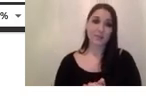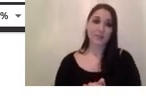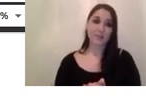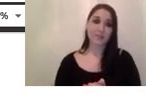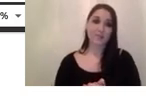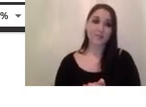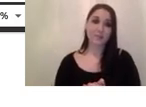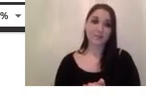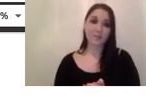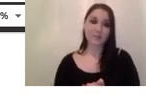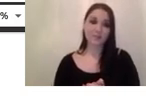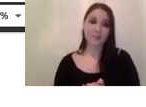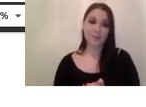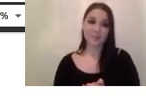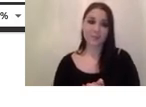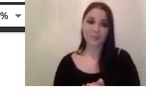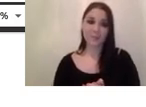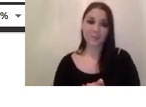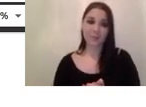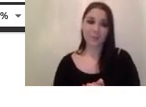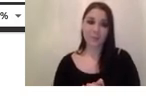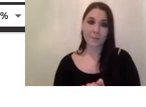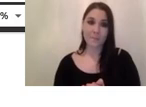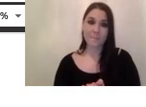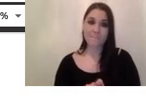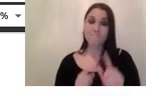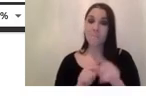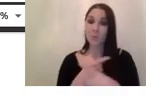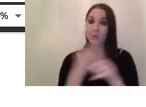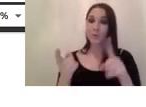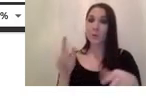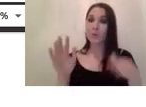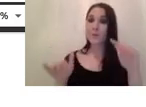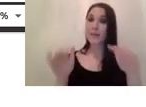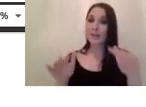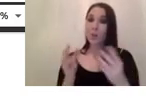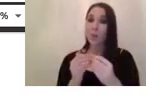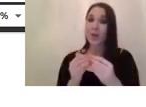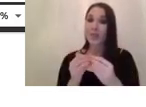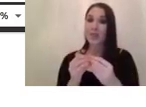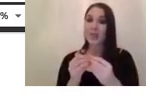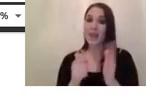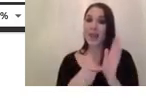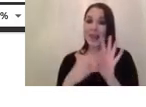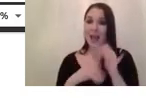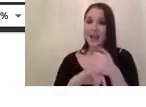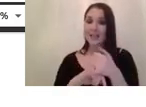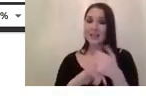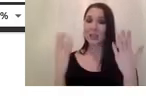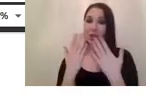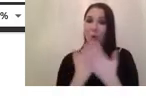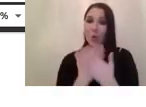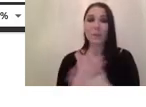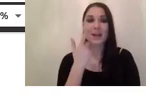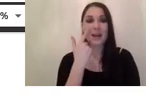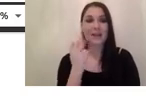audience are um familiar with uh lens distortions but um a nice way to see it just in one shot